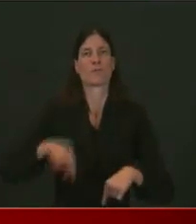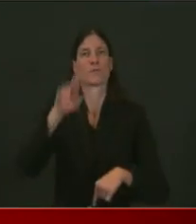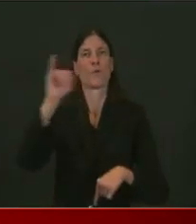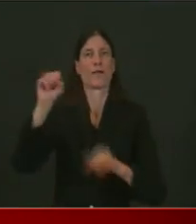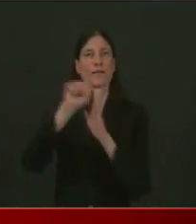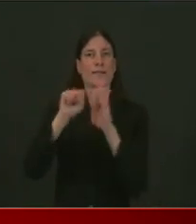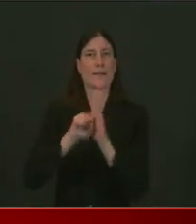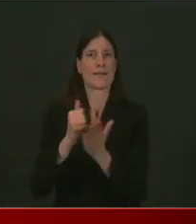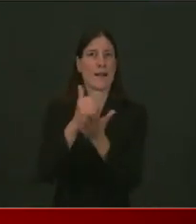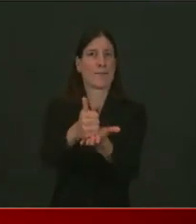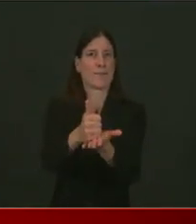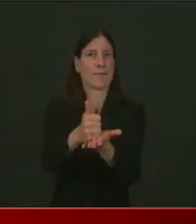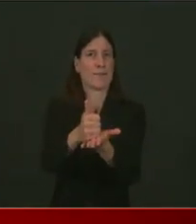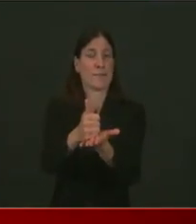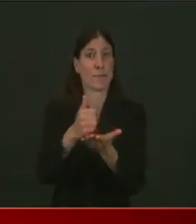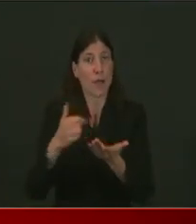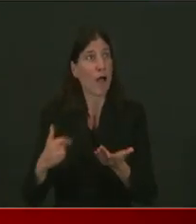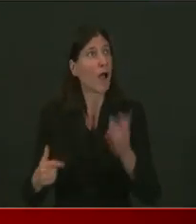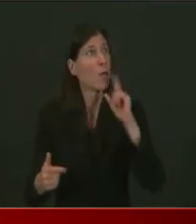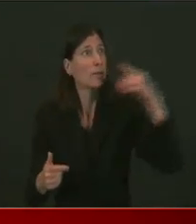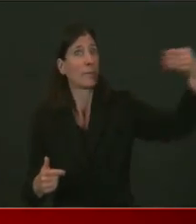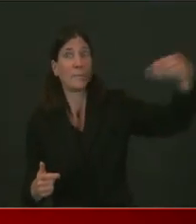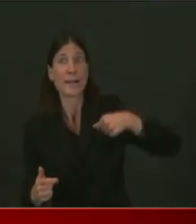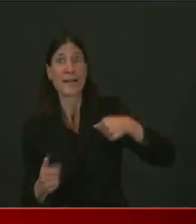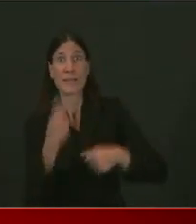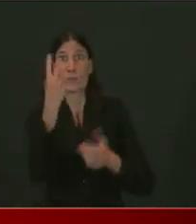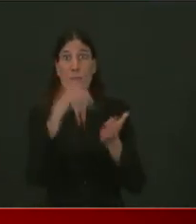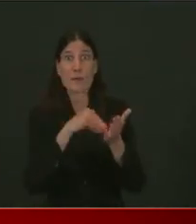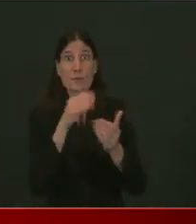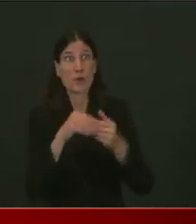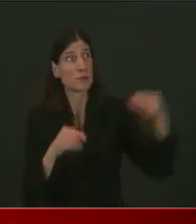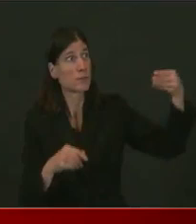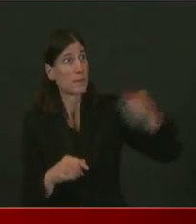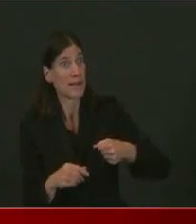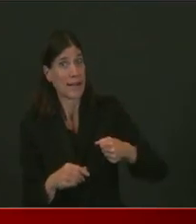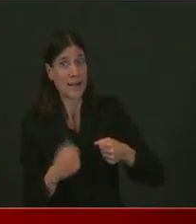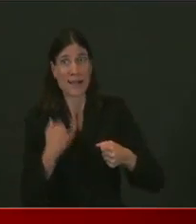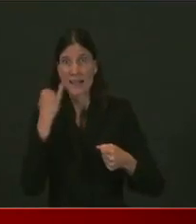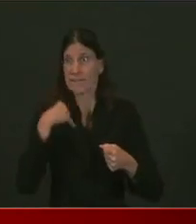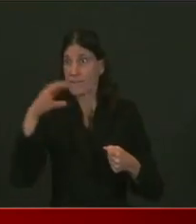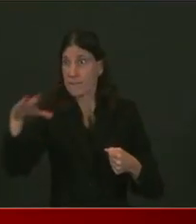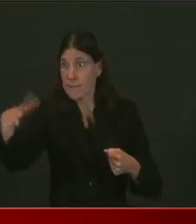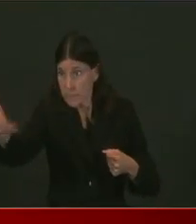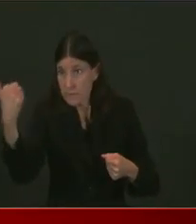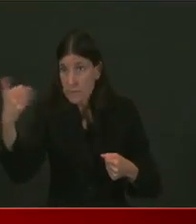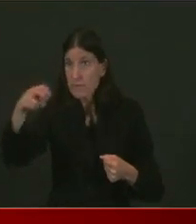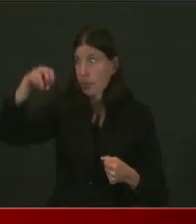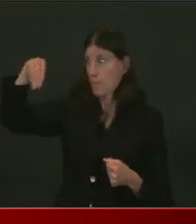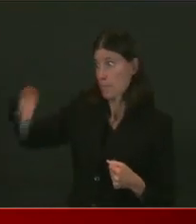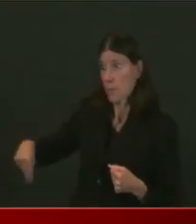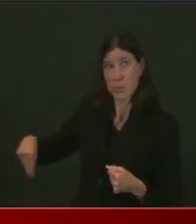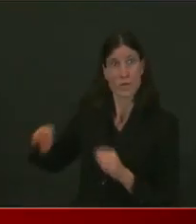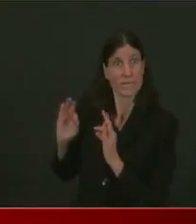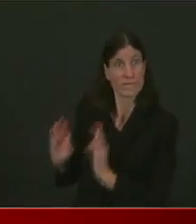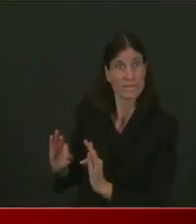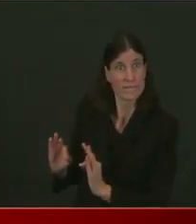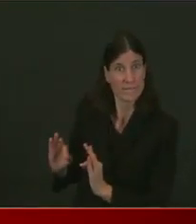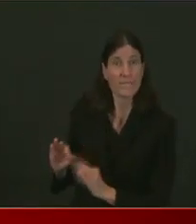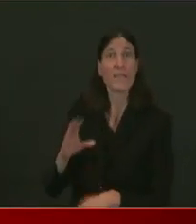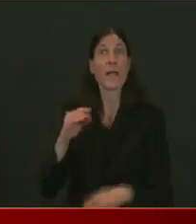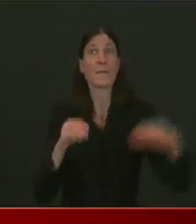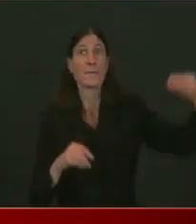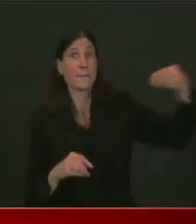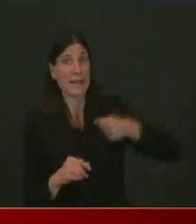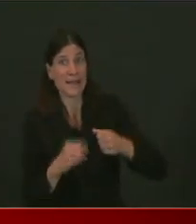So I think this is a win-win and I'm asking you to pitch in to help the people of Rhode Island. The quickest, easiest